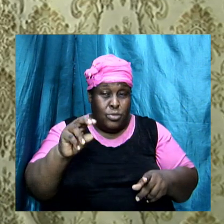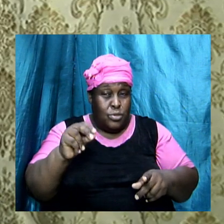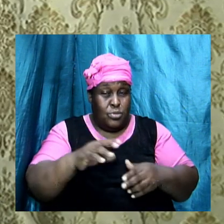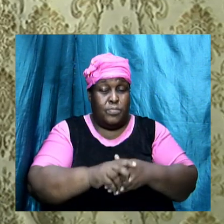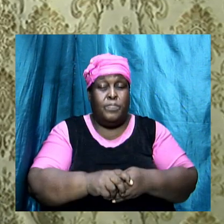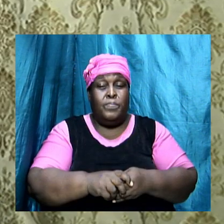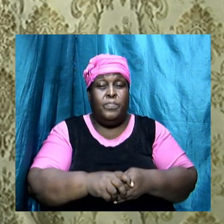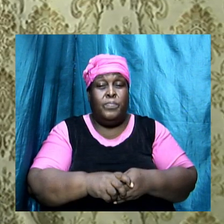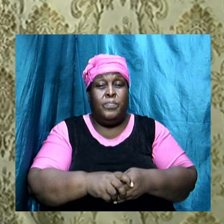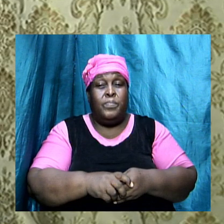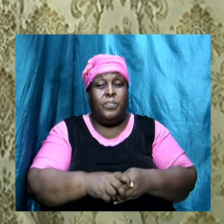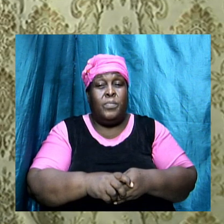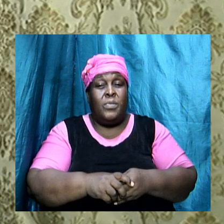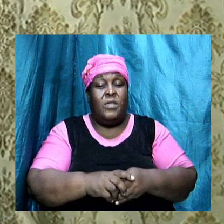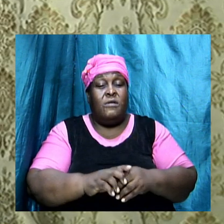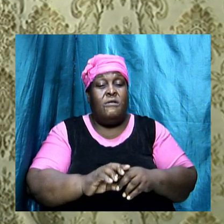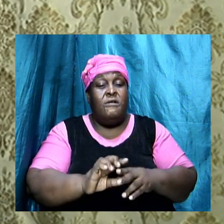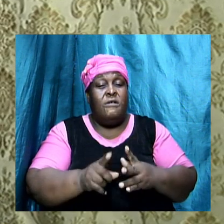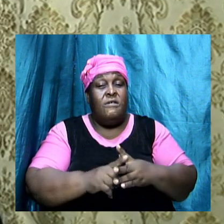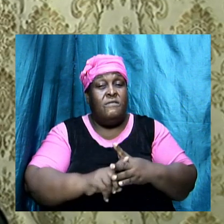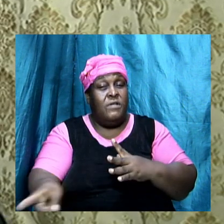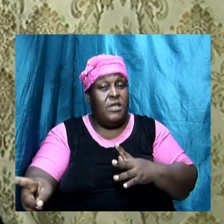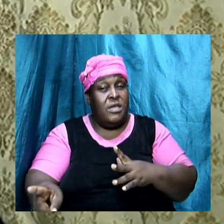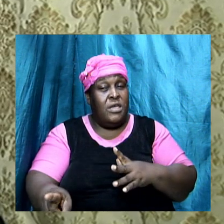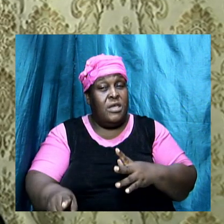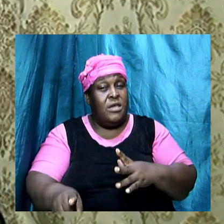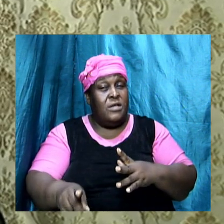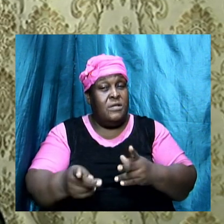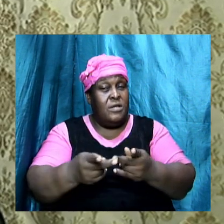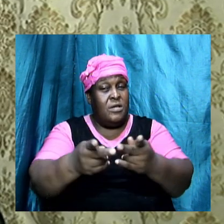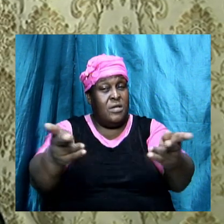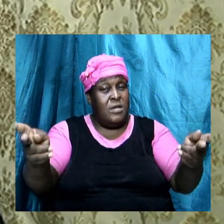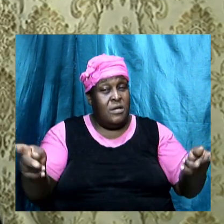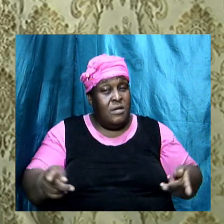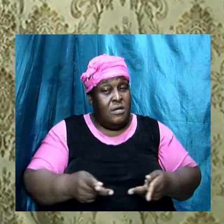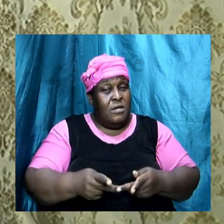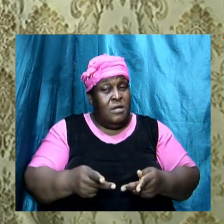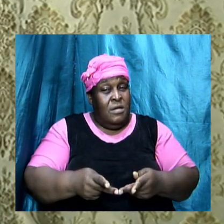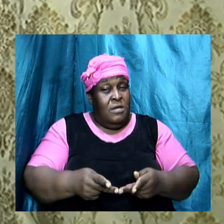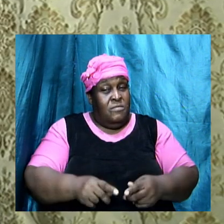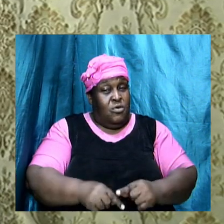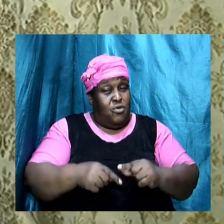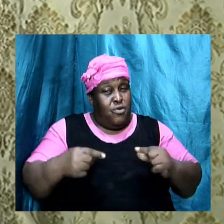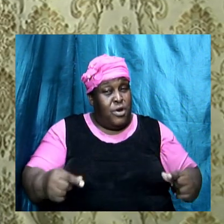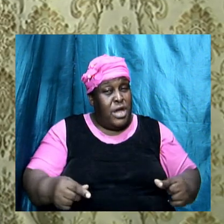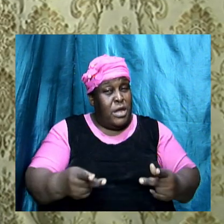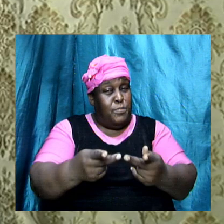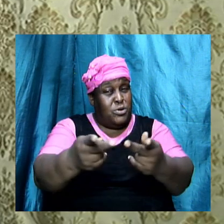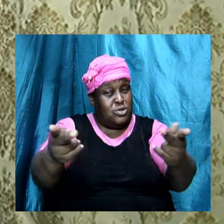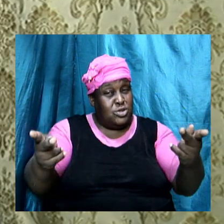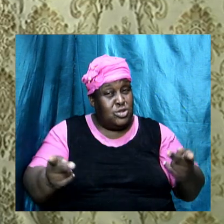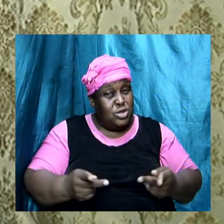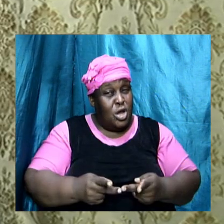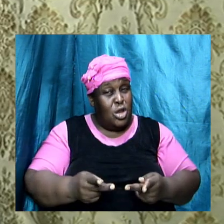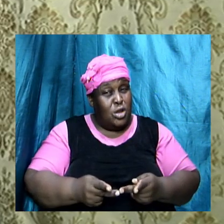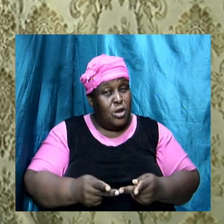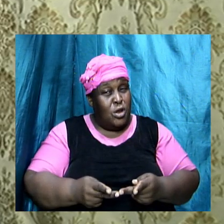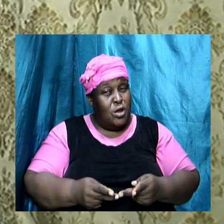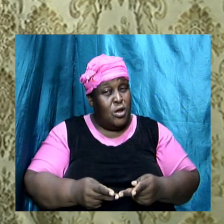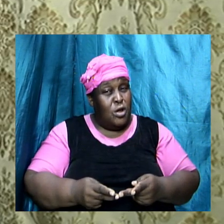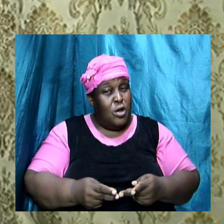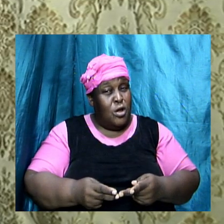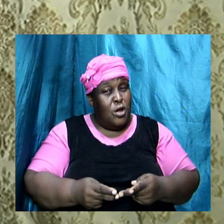He said, flee to thy place. I thought to promote thee unto great honor, but lo, the Lord, I keep thee